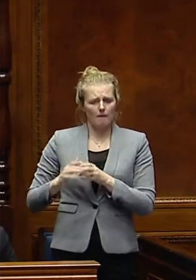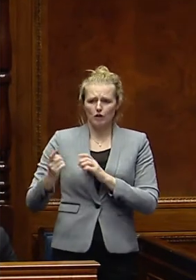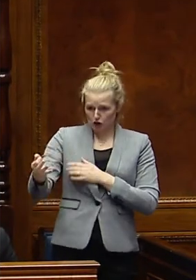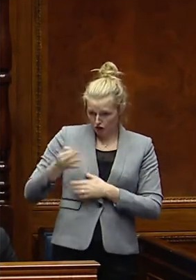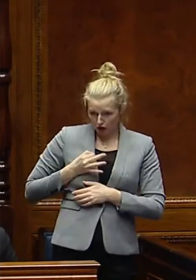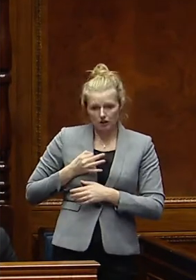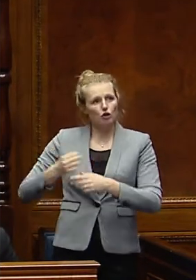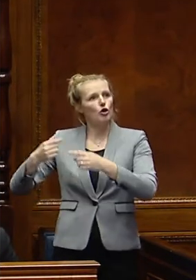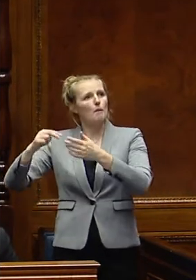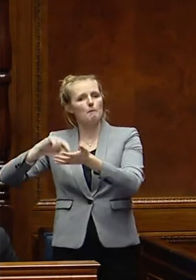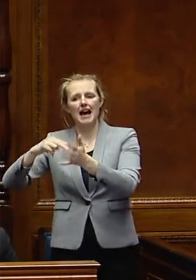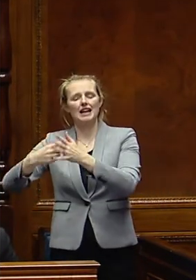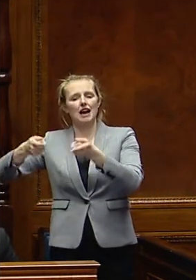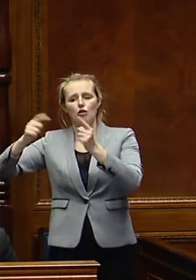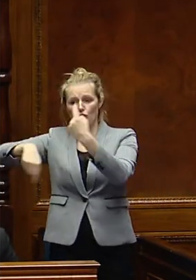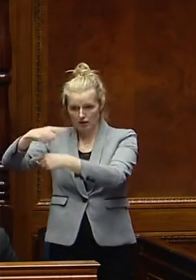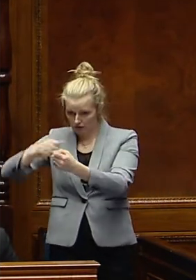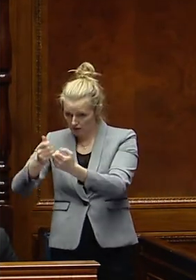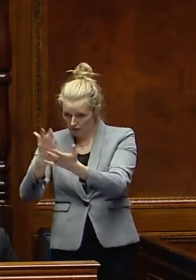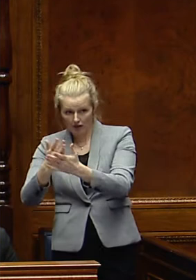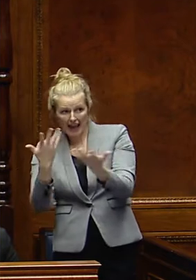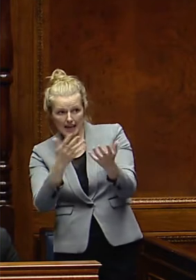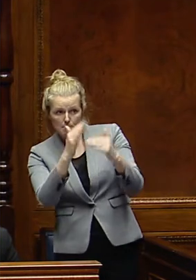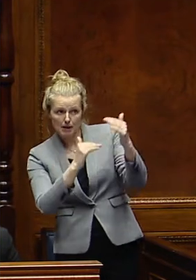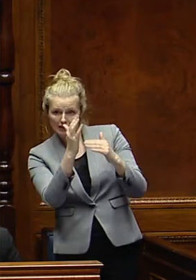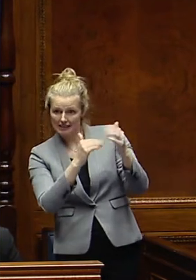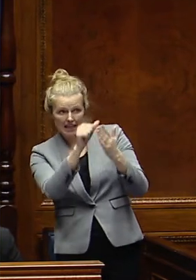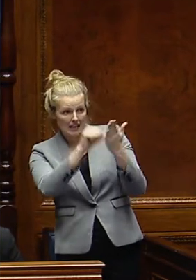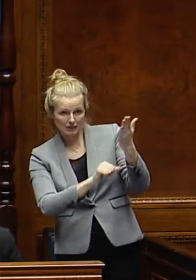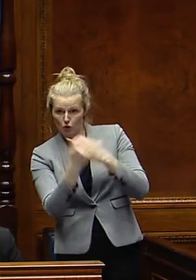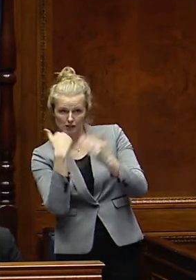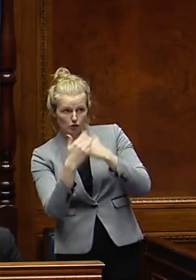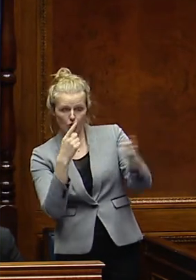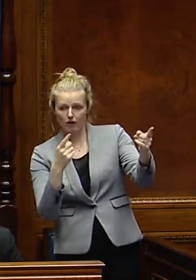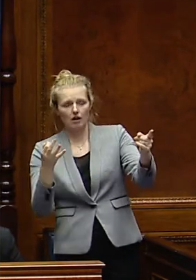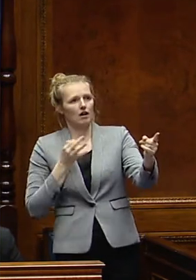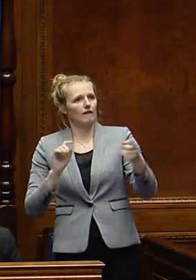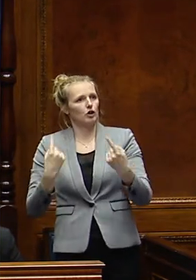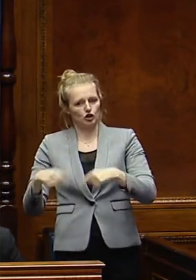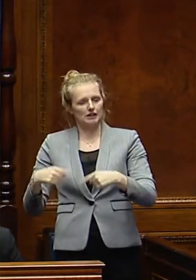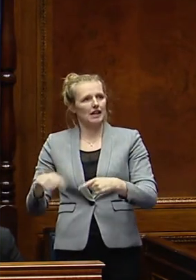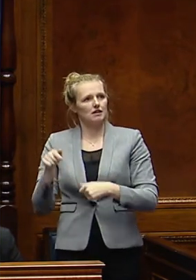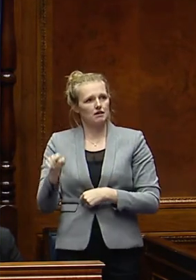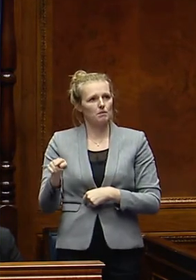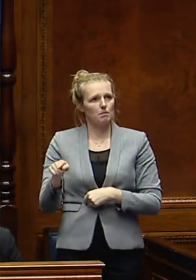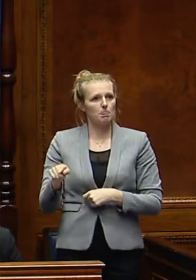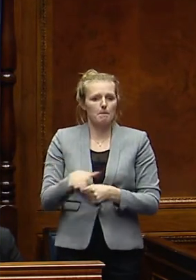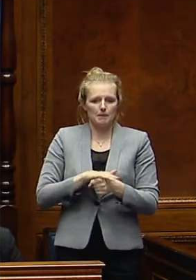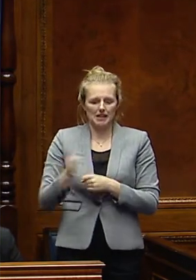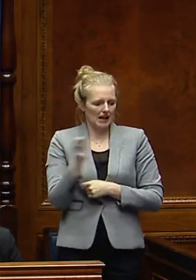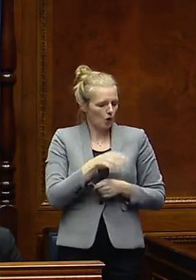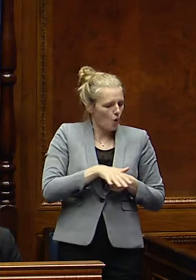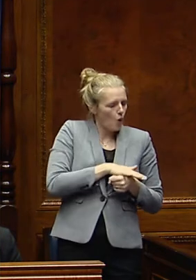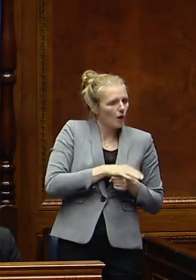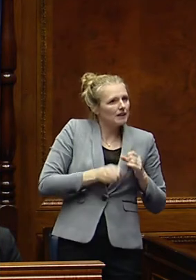planning authorities on applications that affect listed buildings and historic monuments and on draft local development plans. I will be